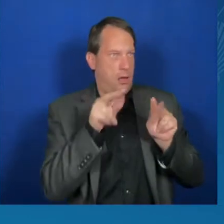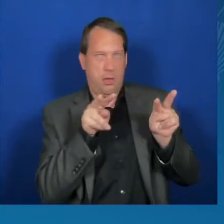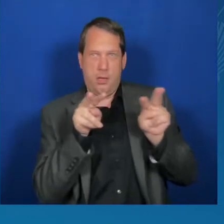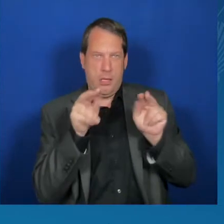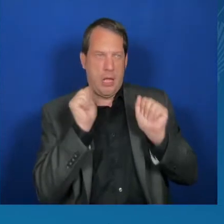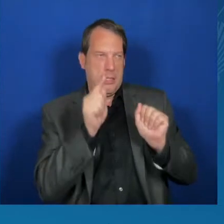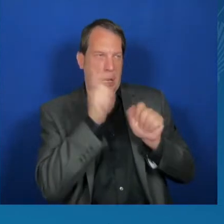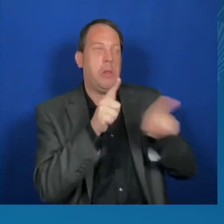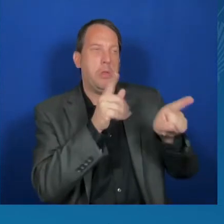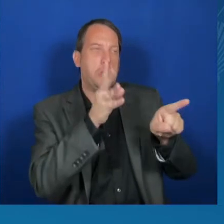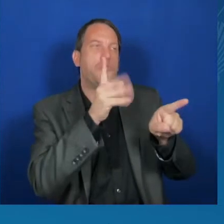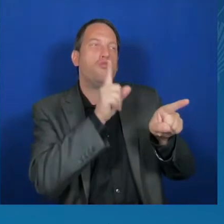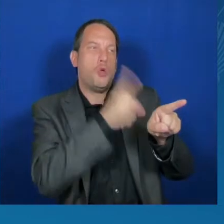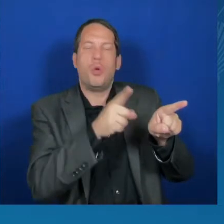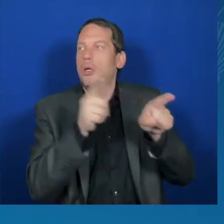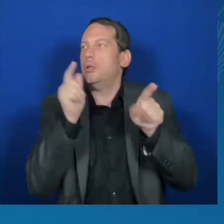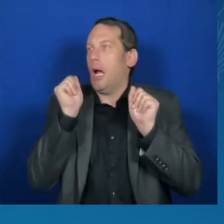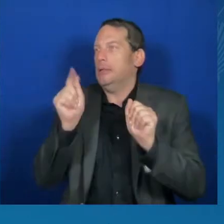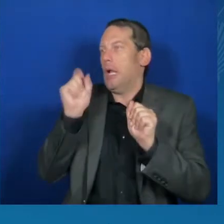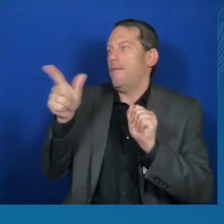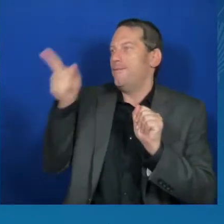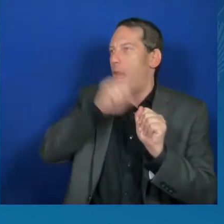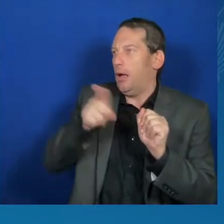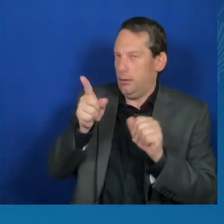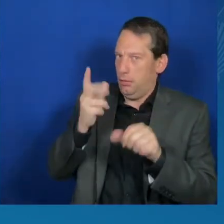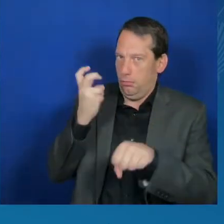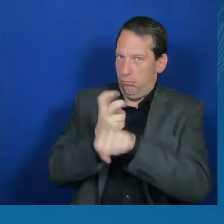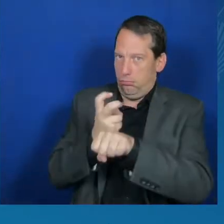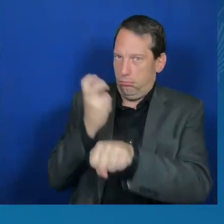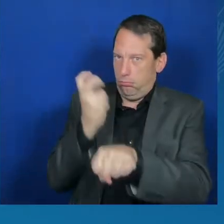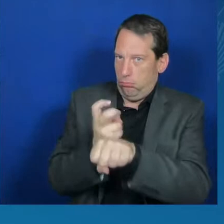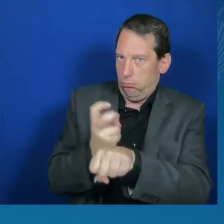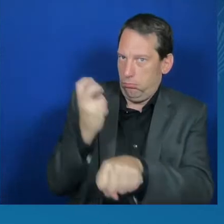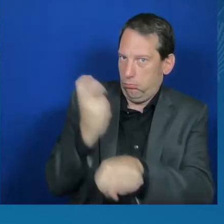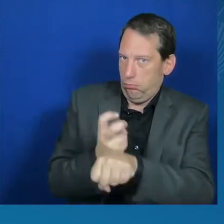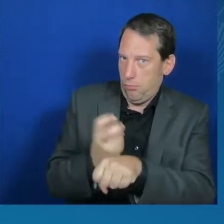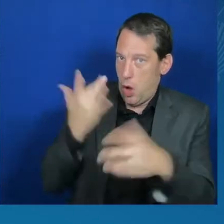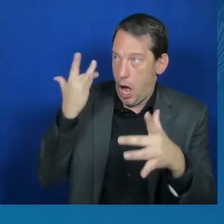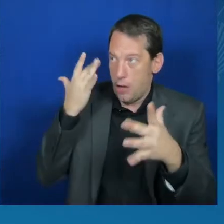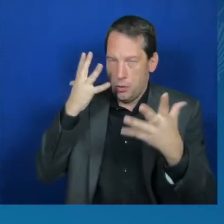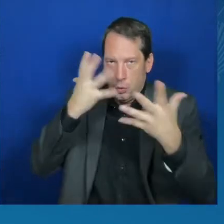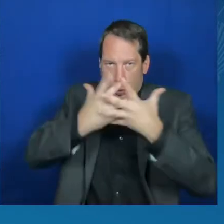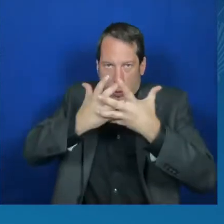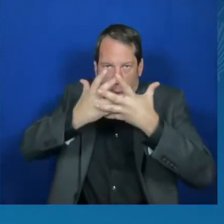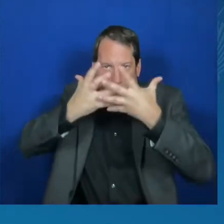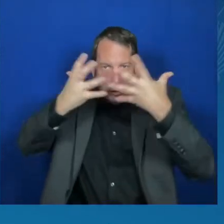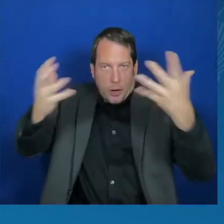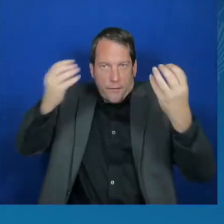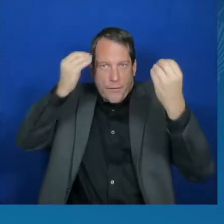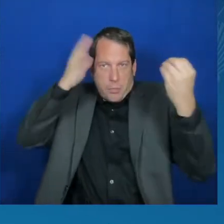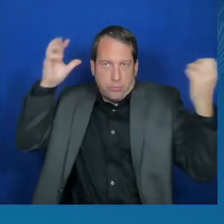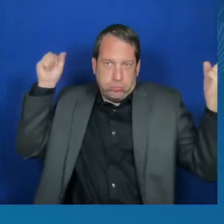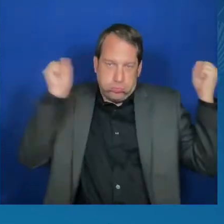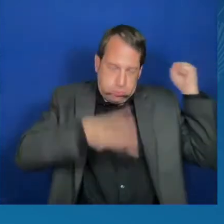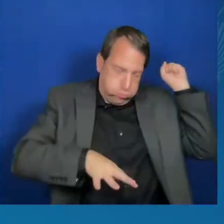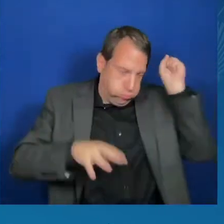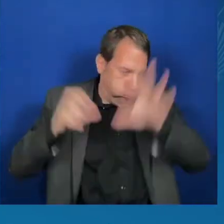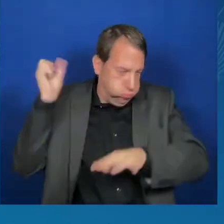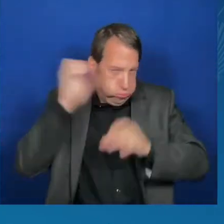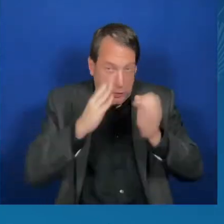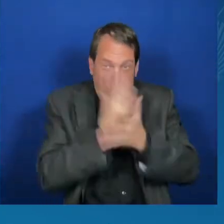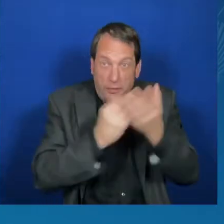myths and disinformation, I ask, is that not existential